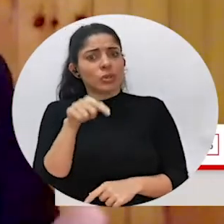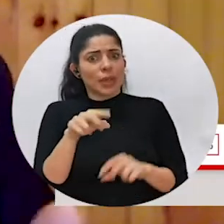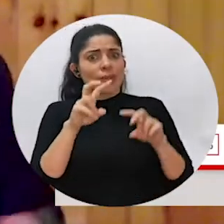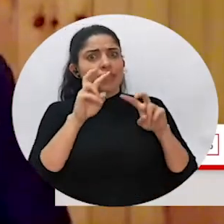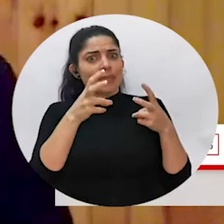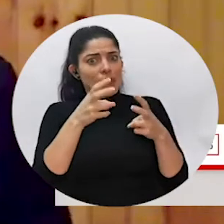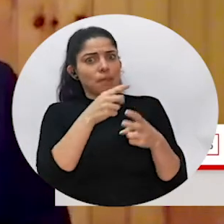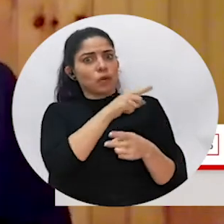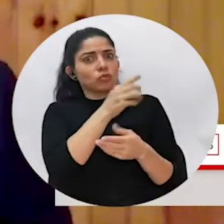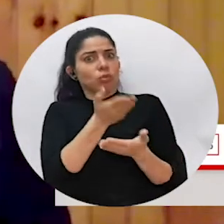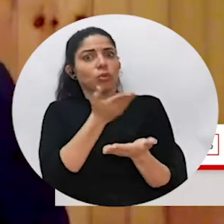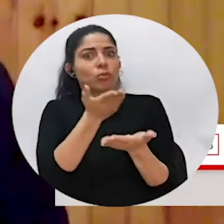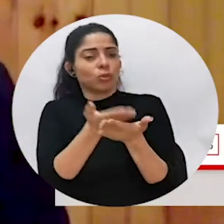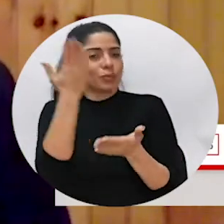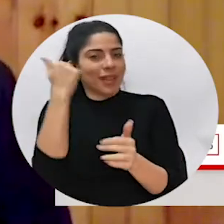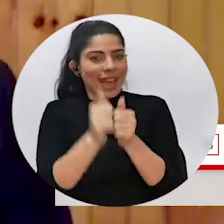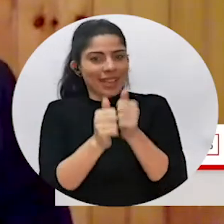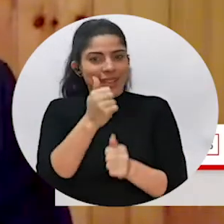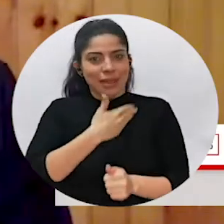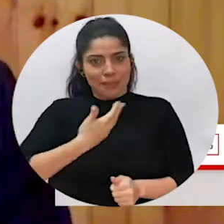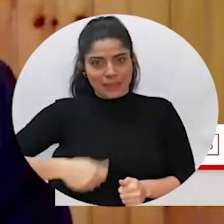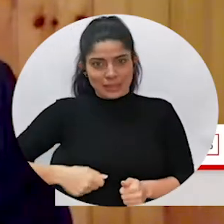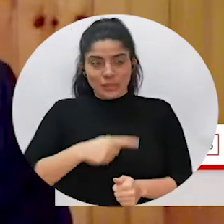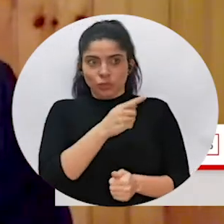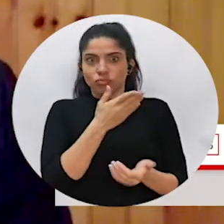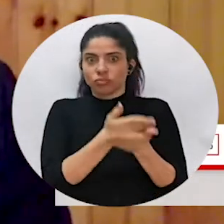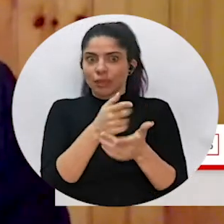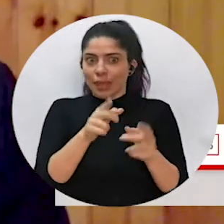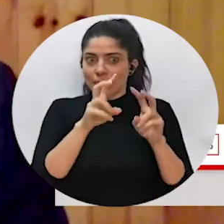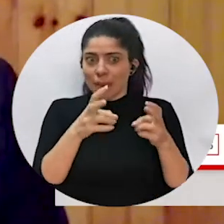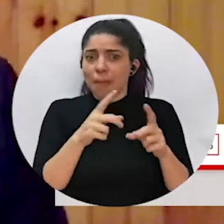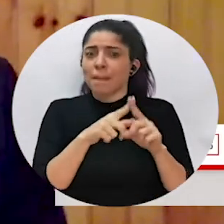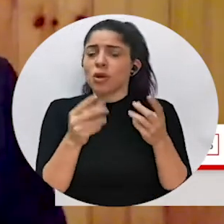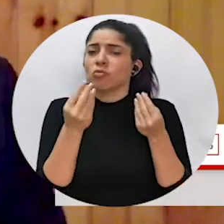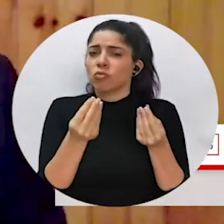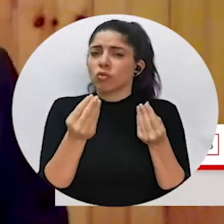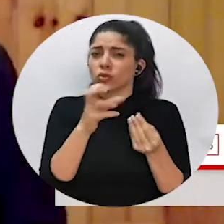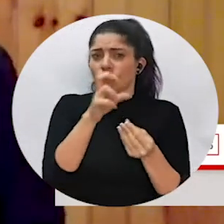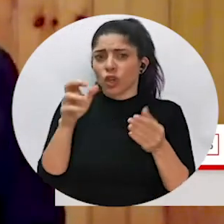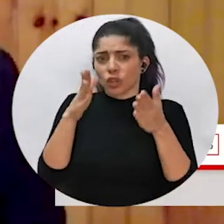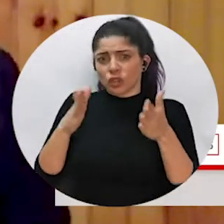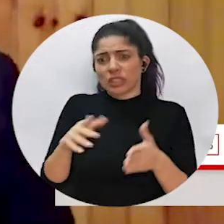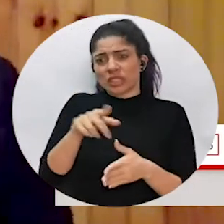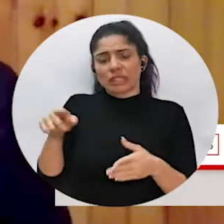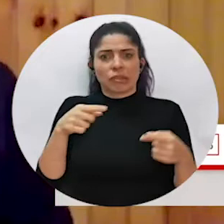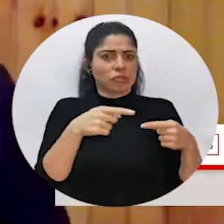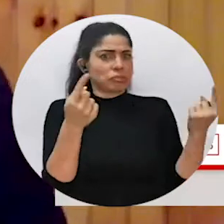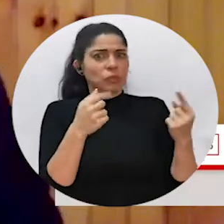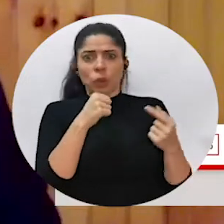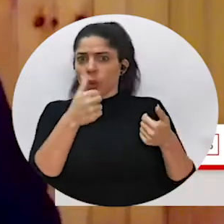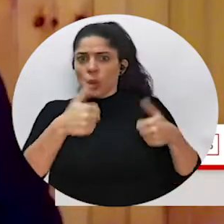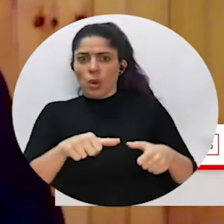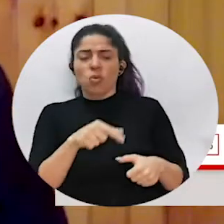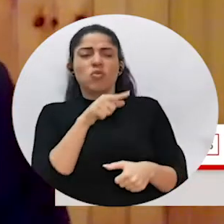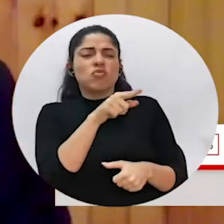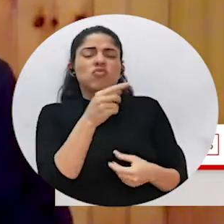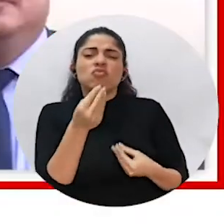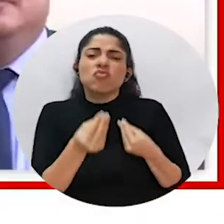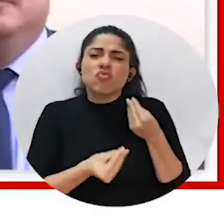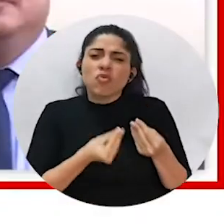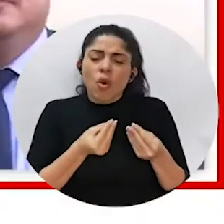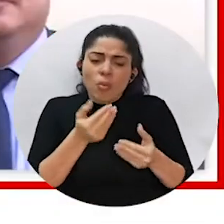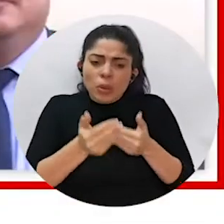You championed this issue when you ran for president, but there were a lot of Costa Ricans who were opposed.